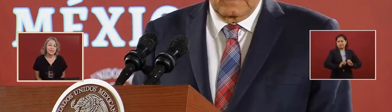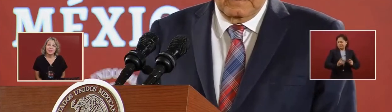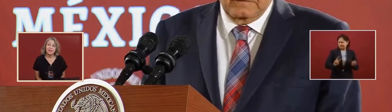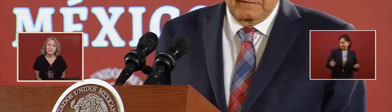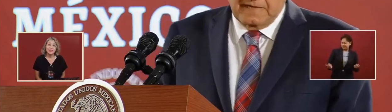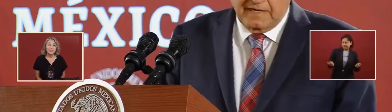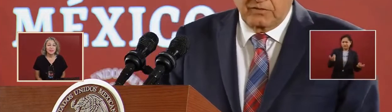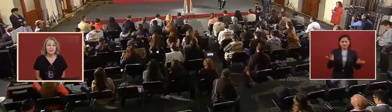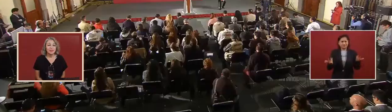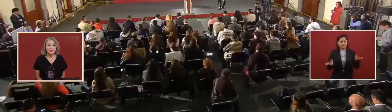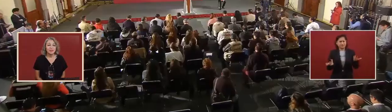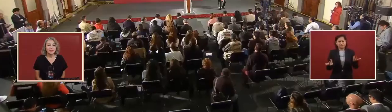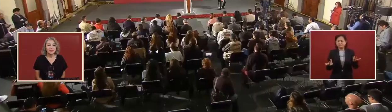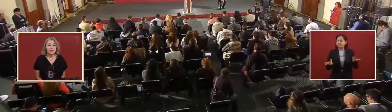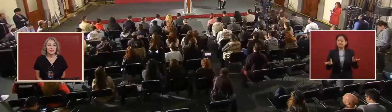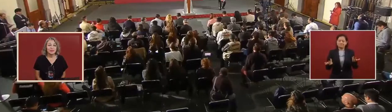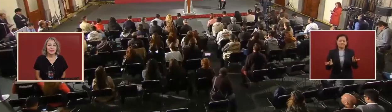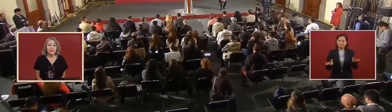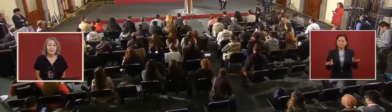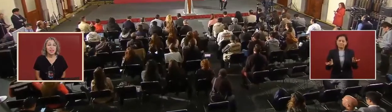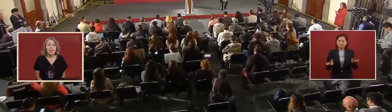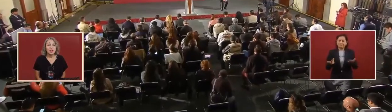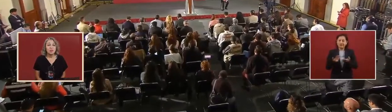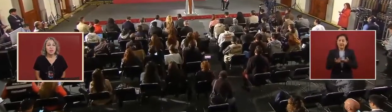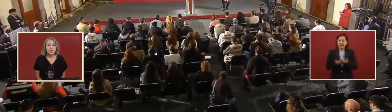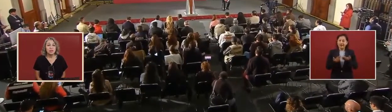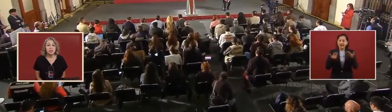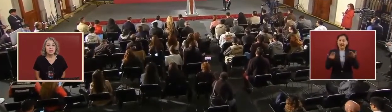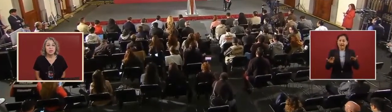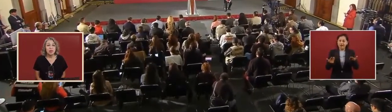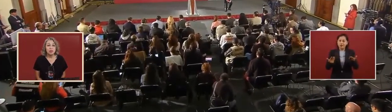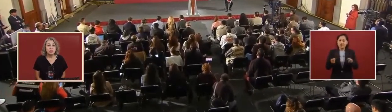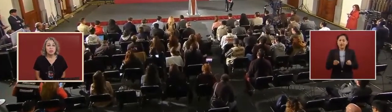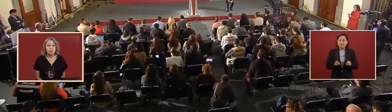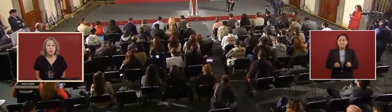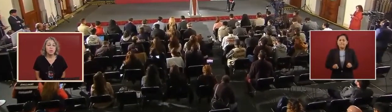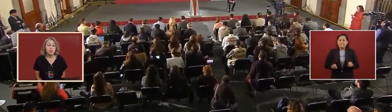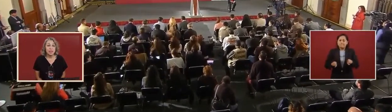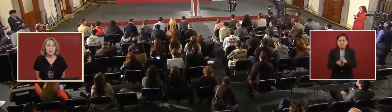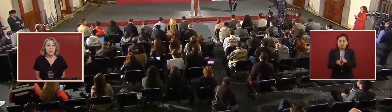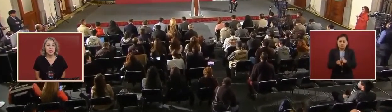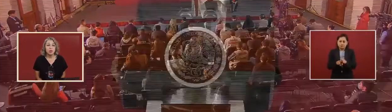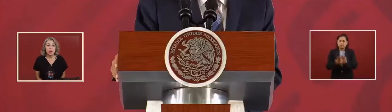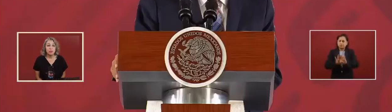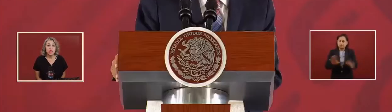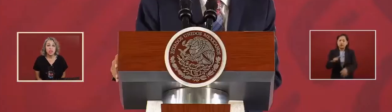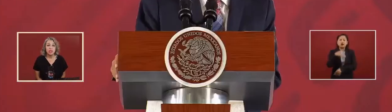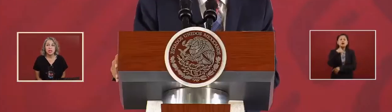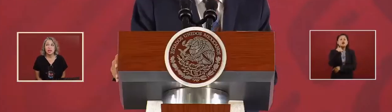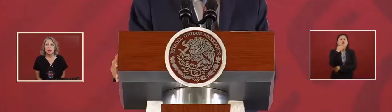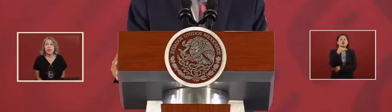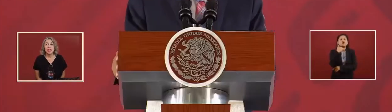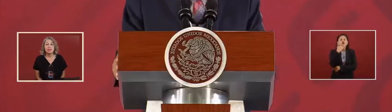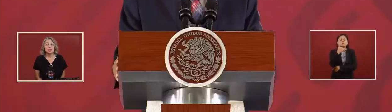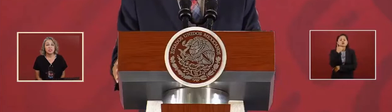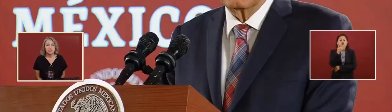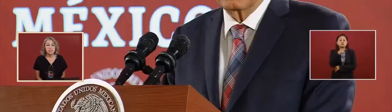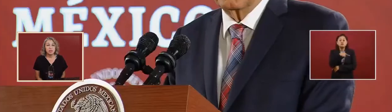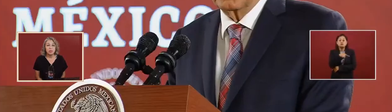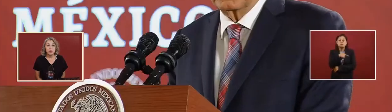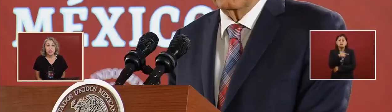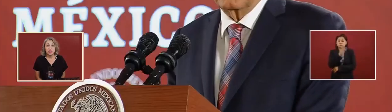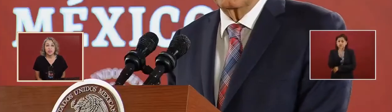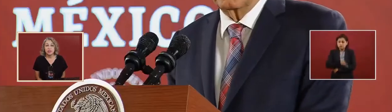Now we do not permit corruption. And there's a separation between the